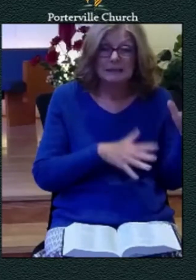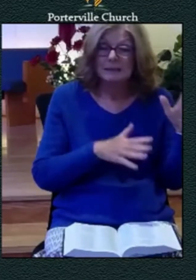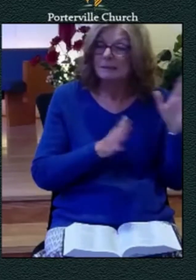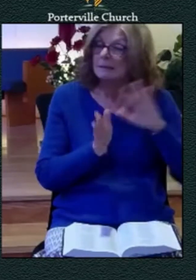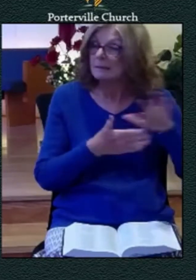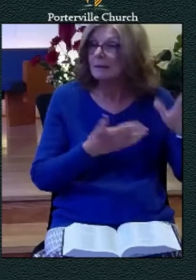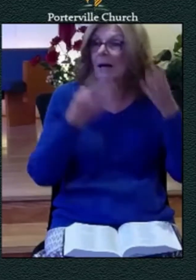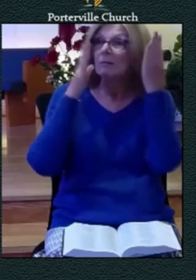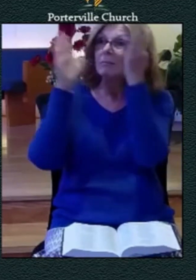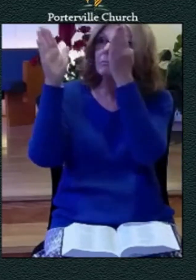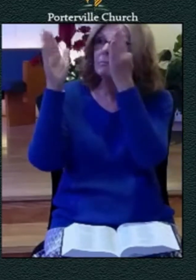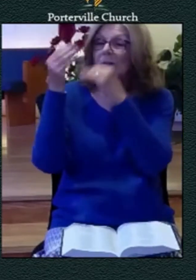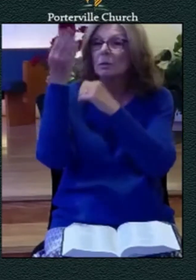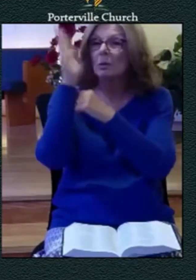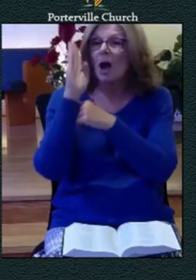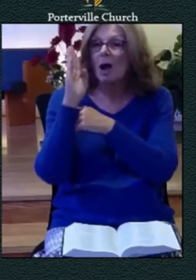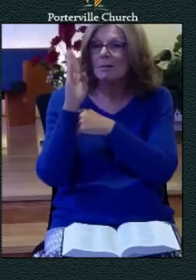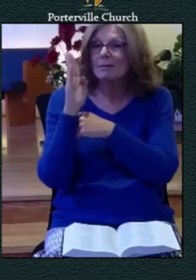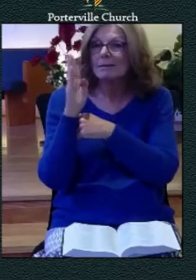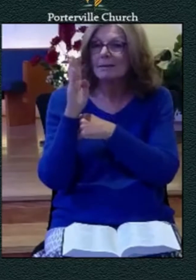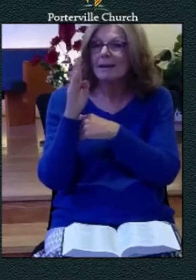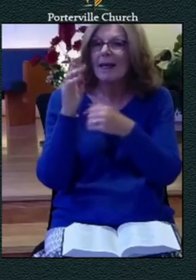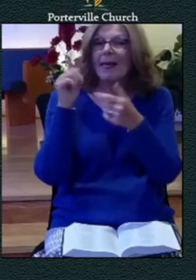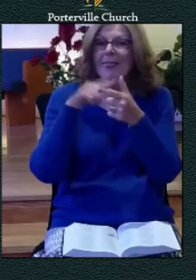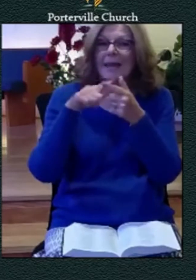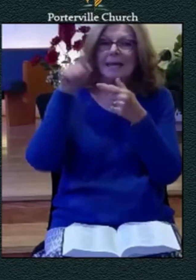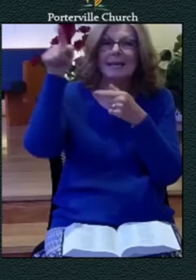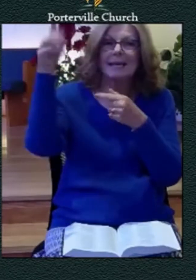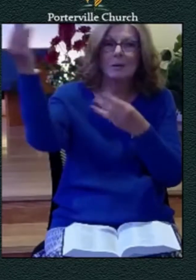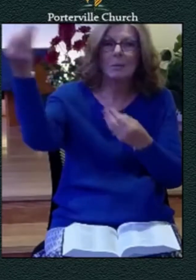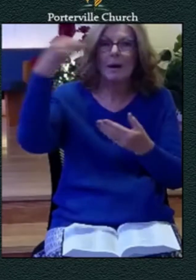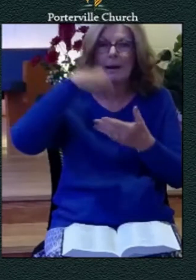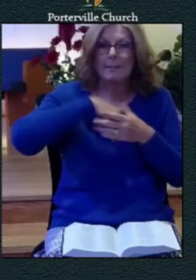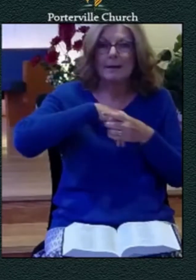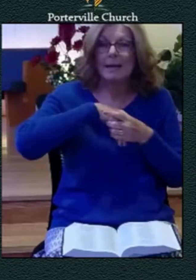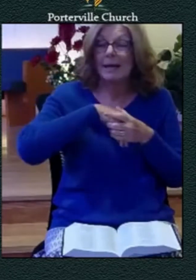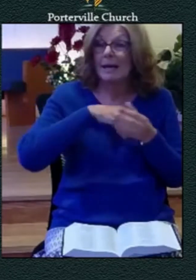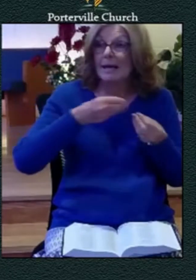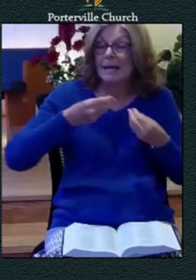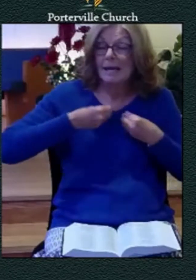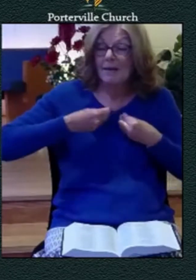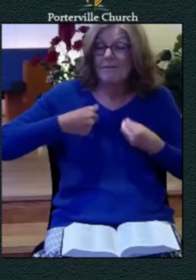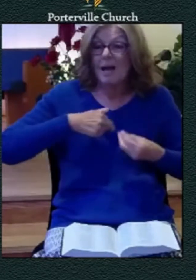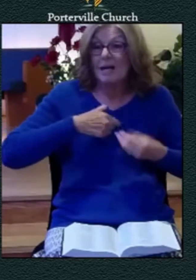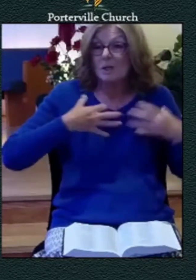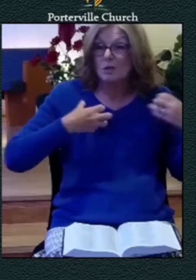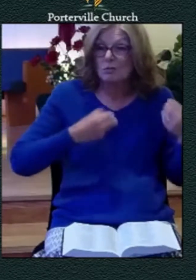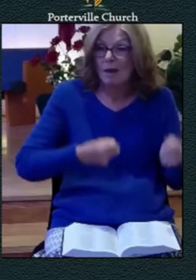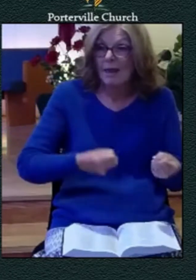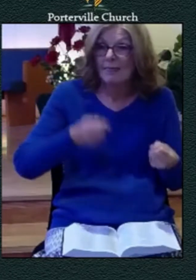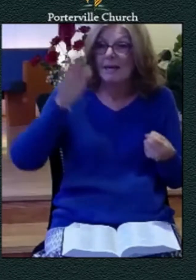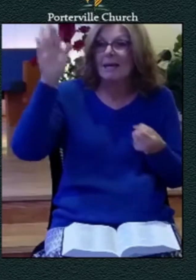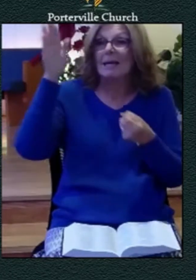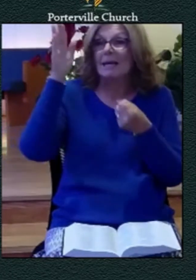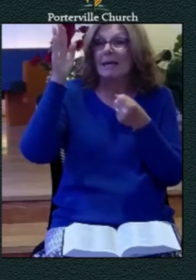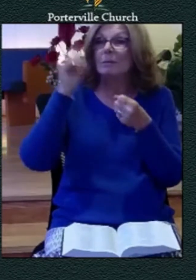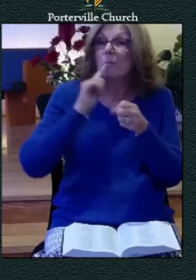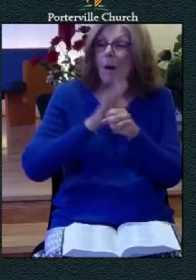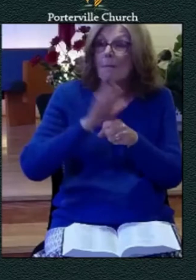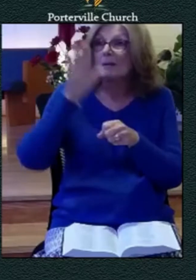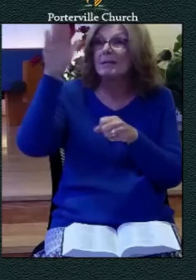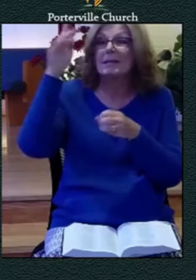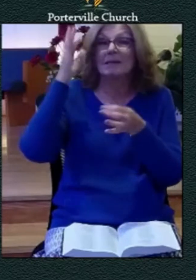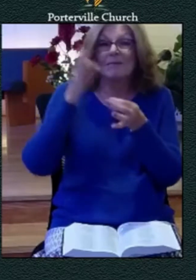viewfinder his strength his promise his faithfulness these things begin to